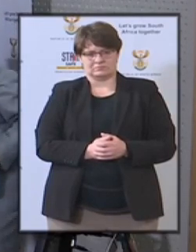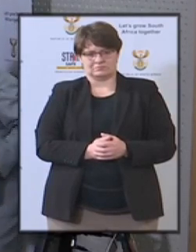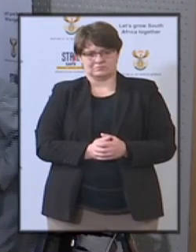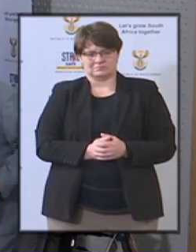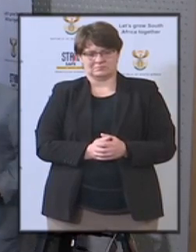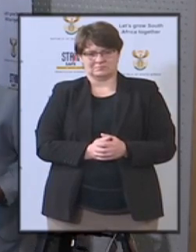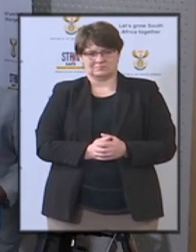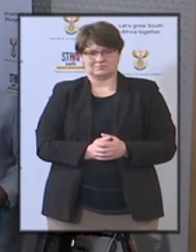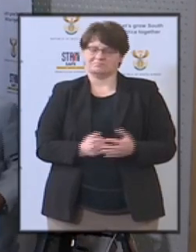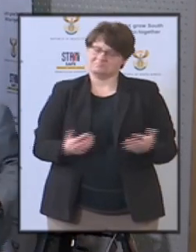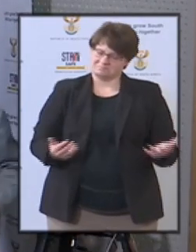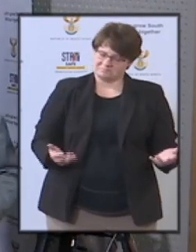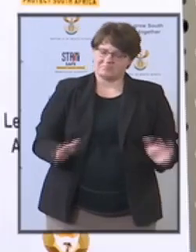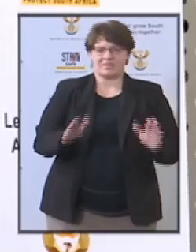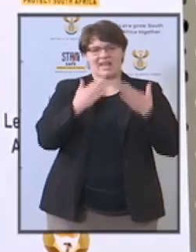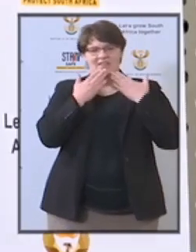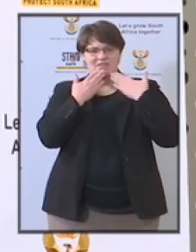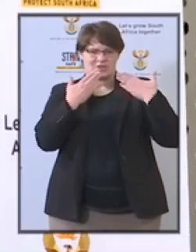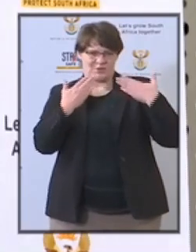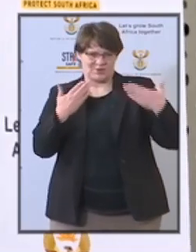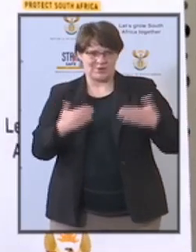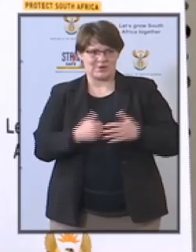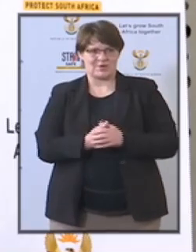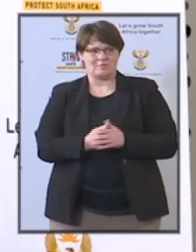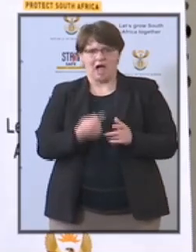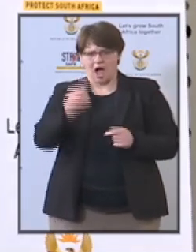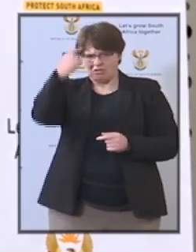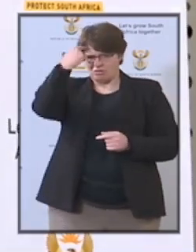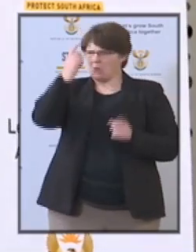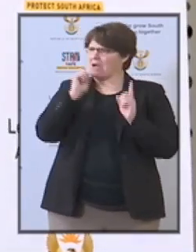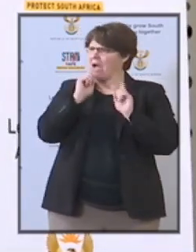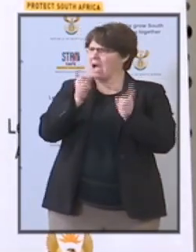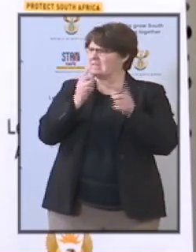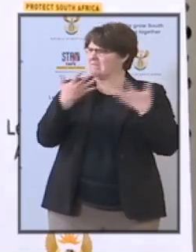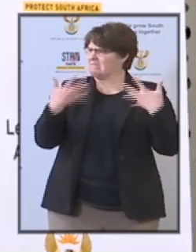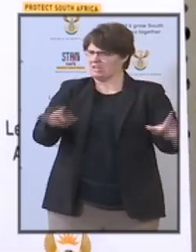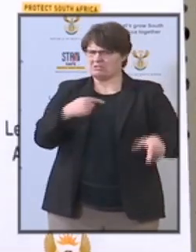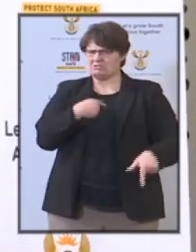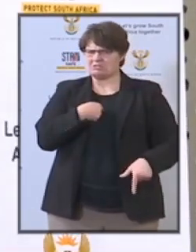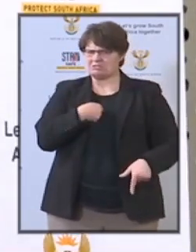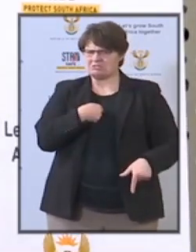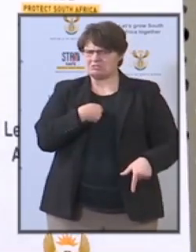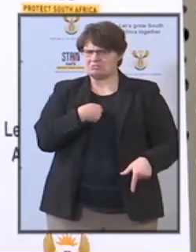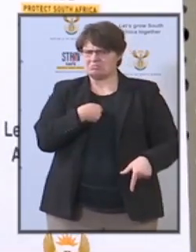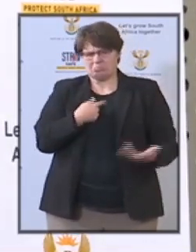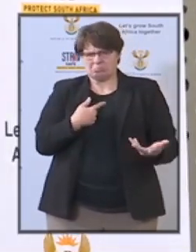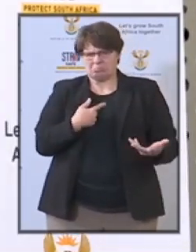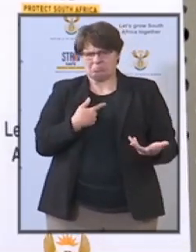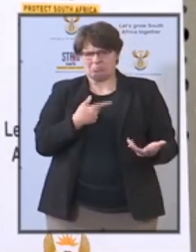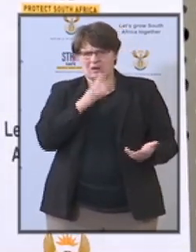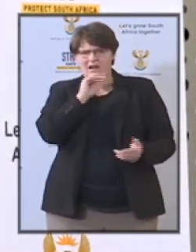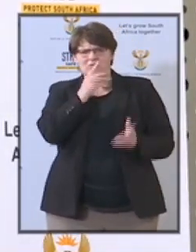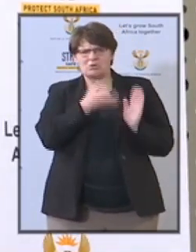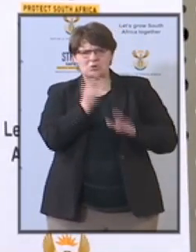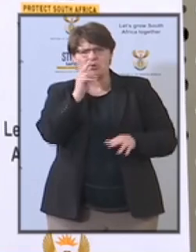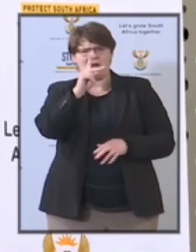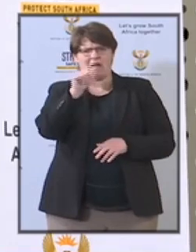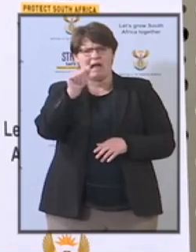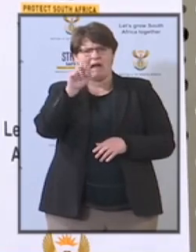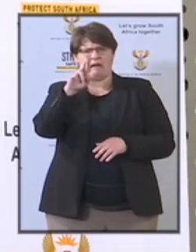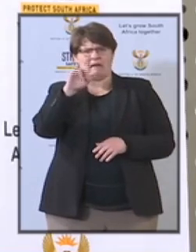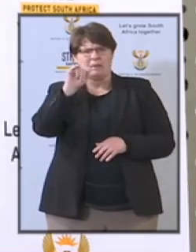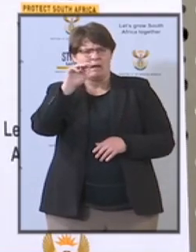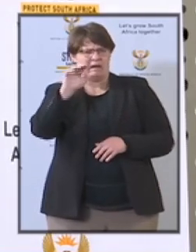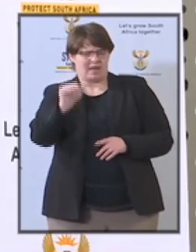yeah thank you very much i thought i have answered the question uh asked by karima but